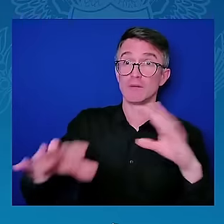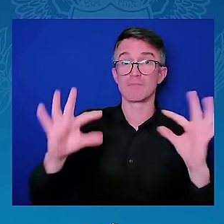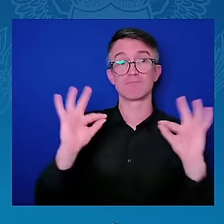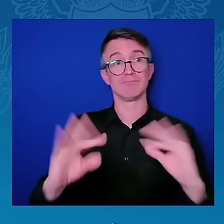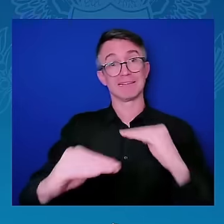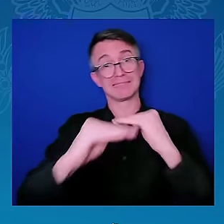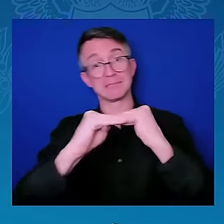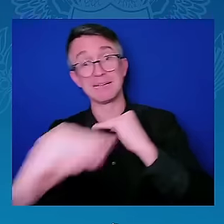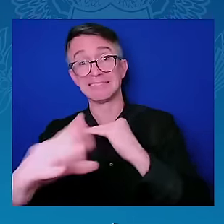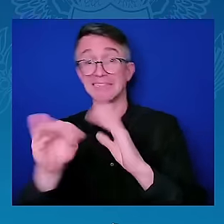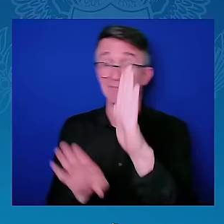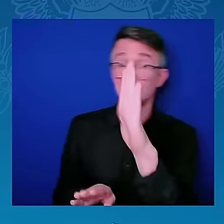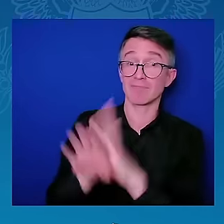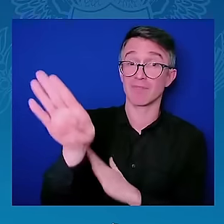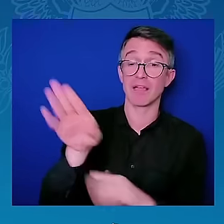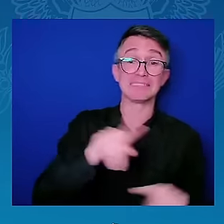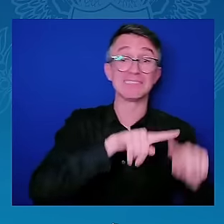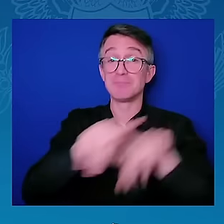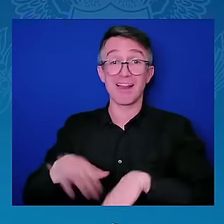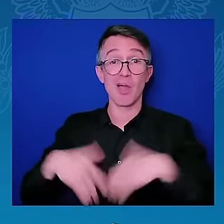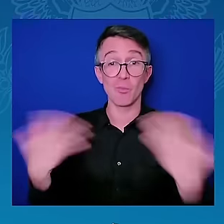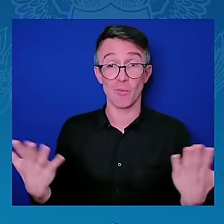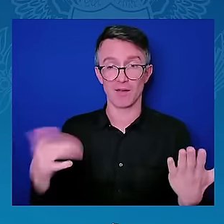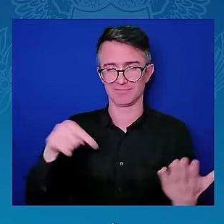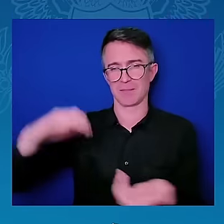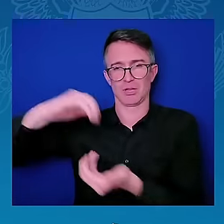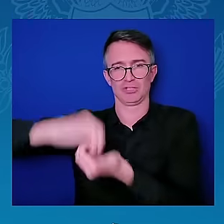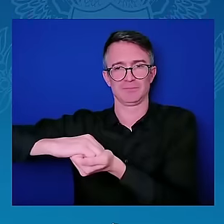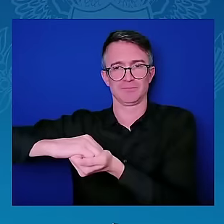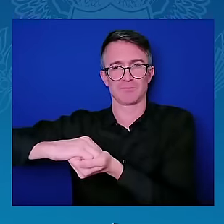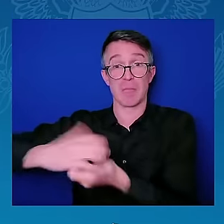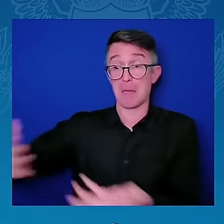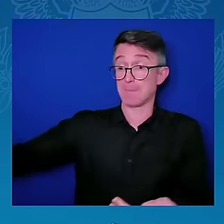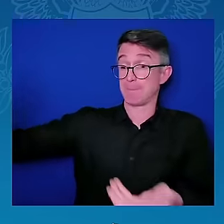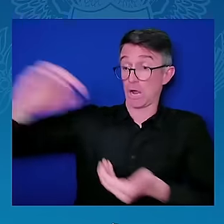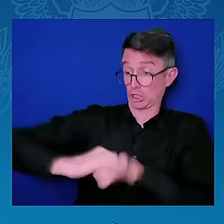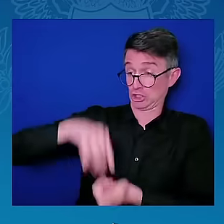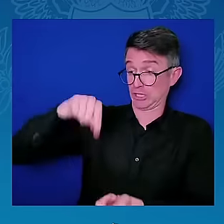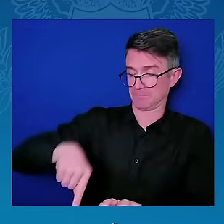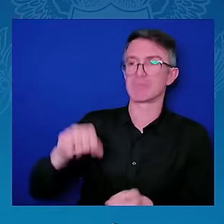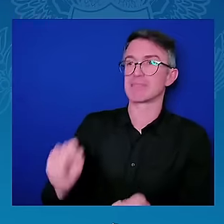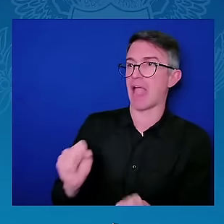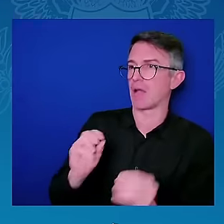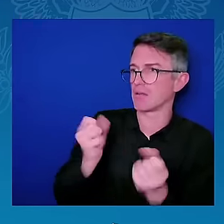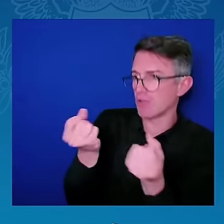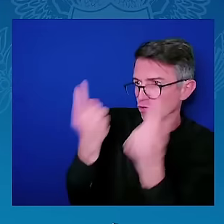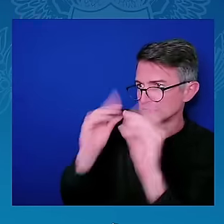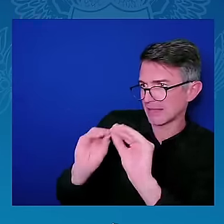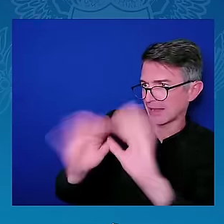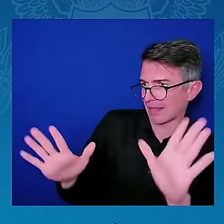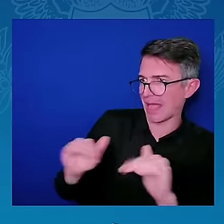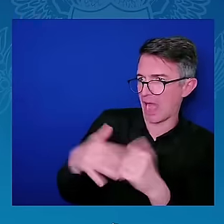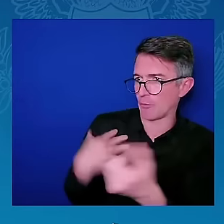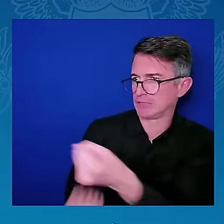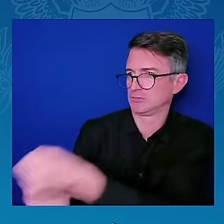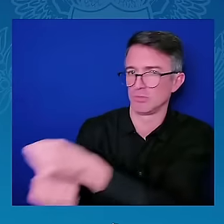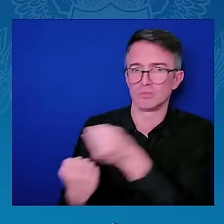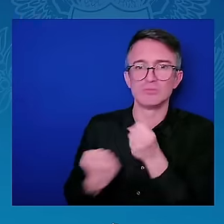50 years. And again, that all brings me back to the continent of Africa and Kenya as an example of a vibrant partnership.